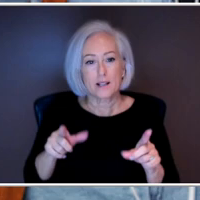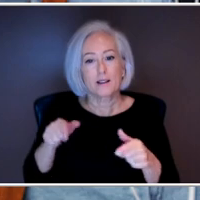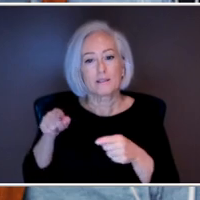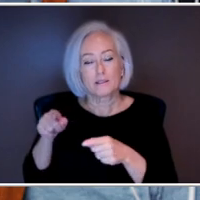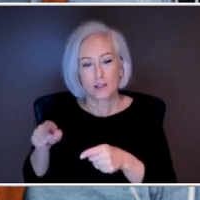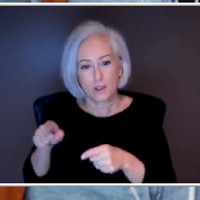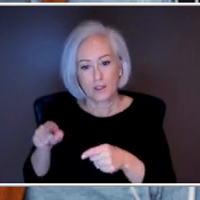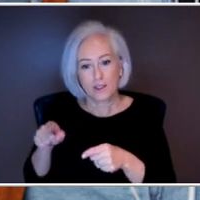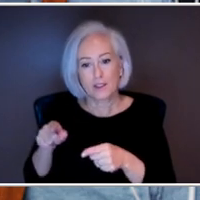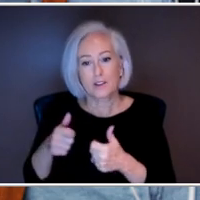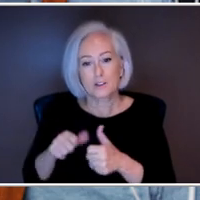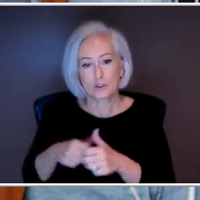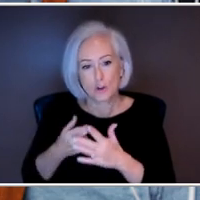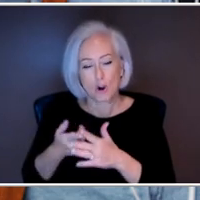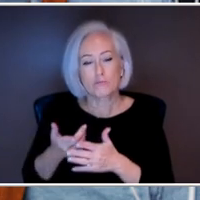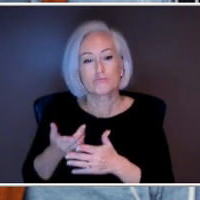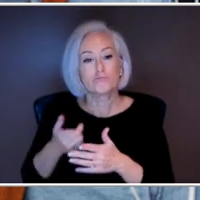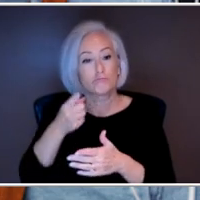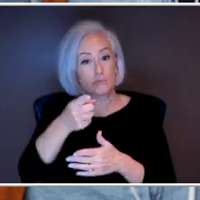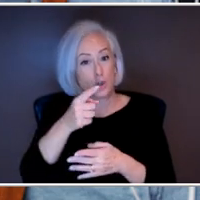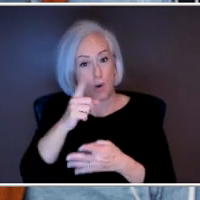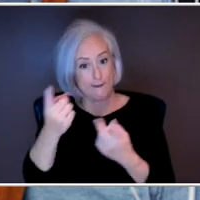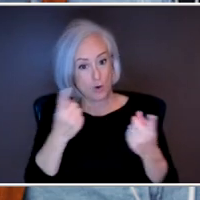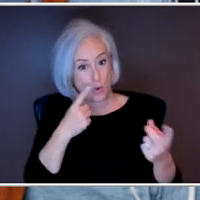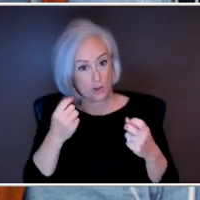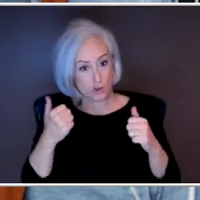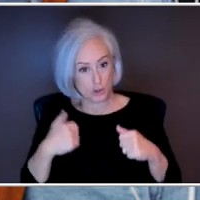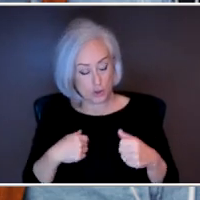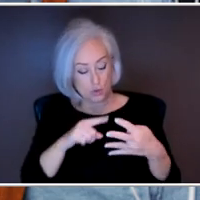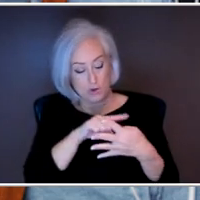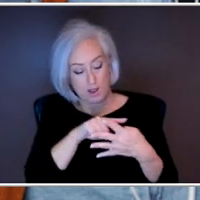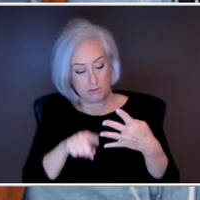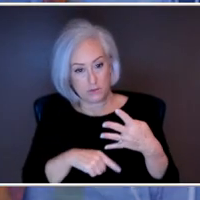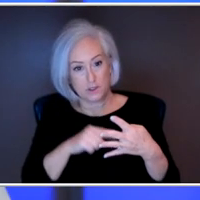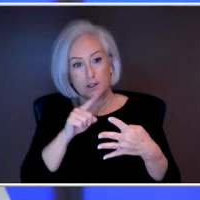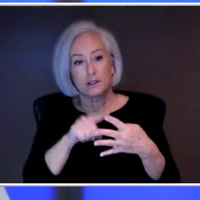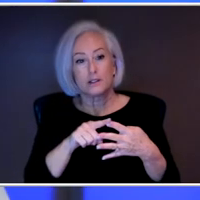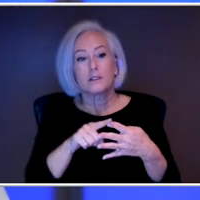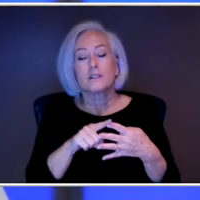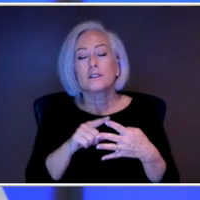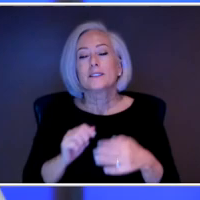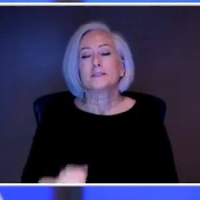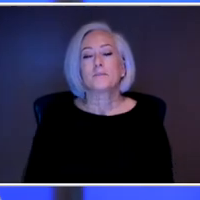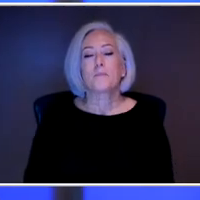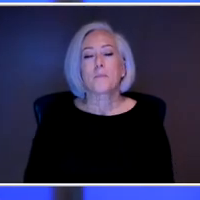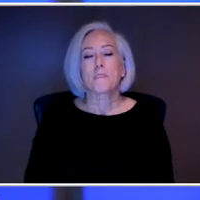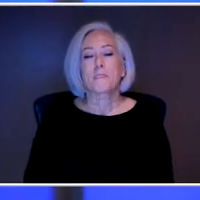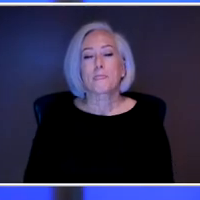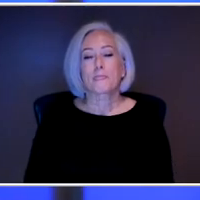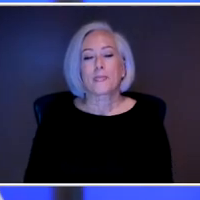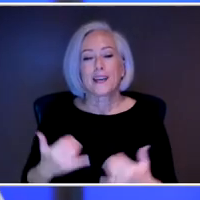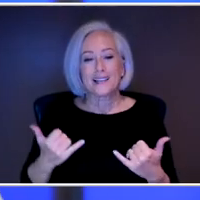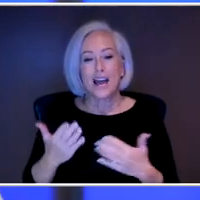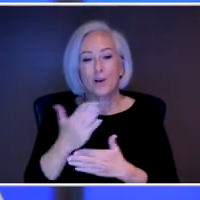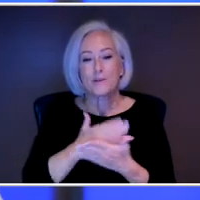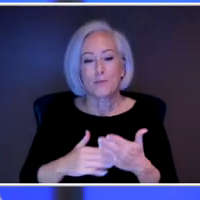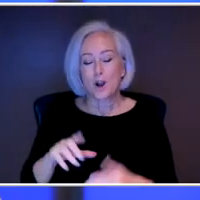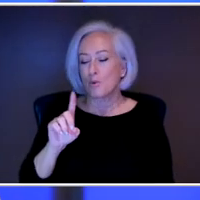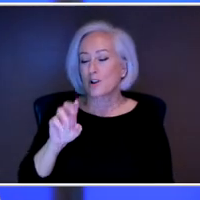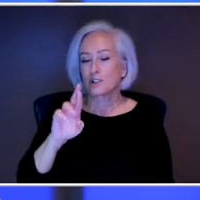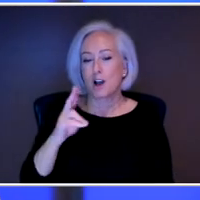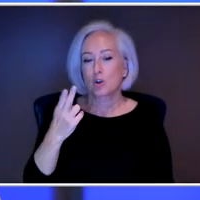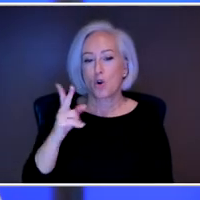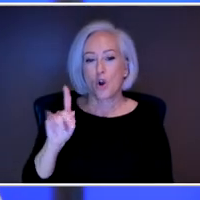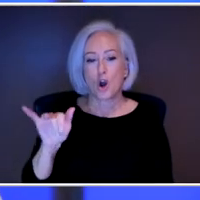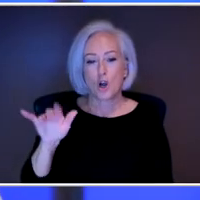Tweet us or email the Medical News Network. Info is right there on your screen. Of course, normally this is the part of the program where Dr. Hawkinson delivers the COVID count. We have given him the